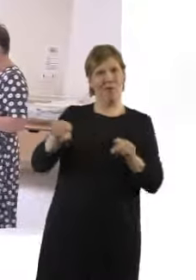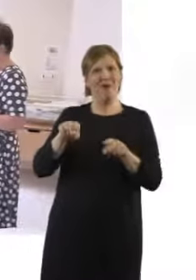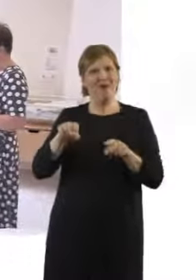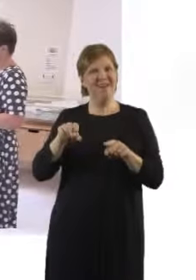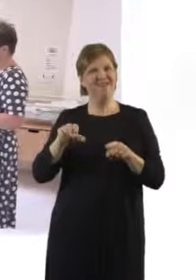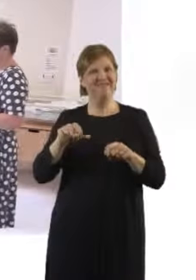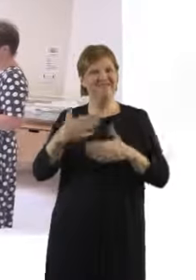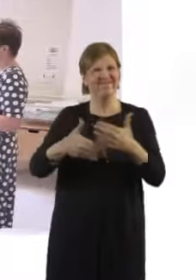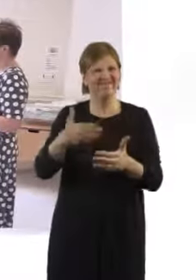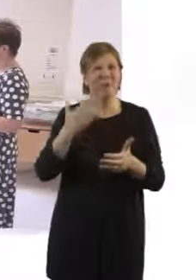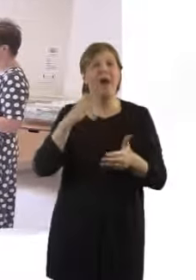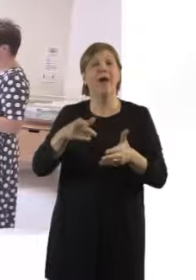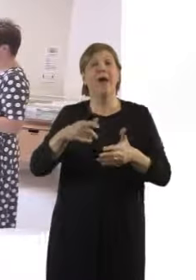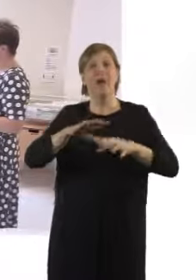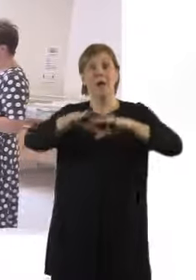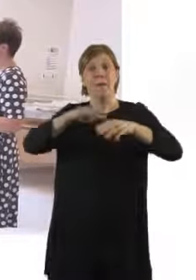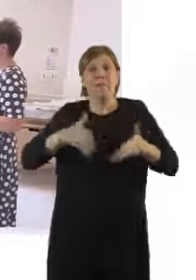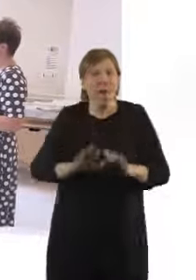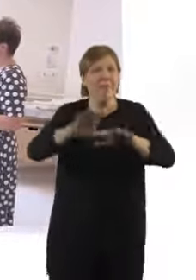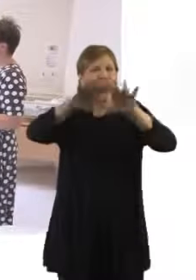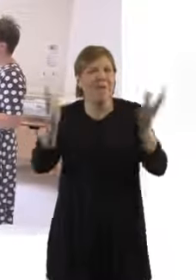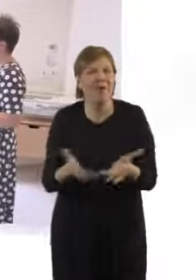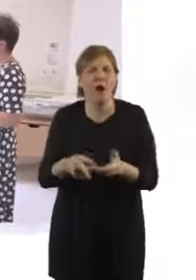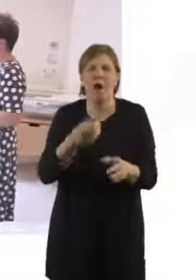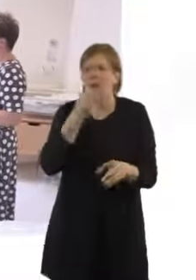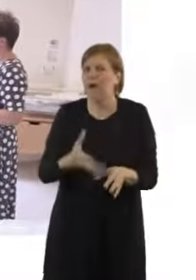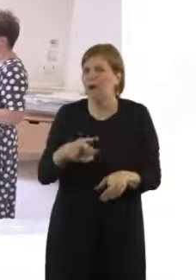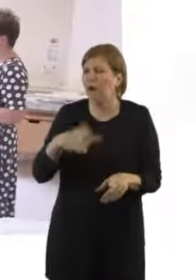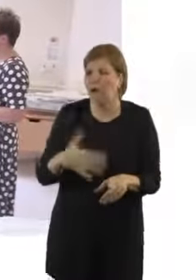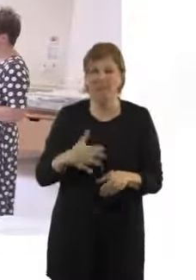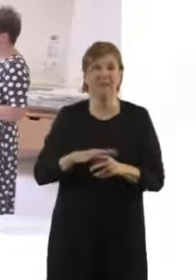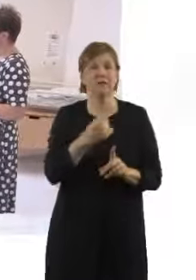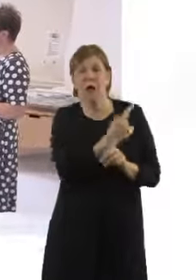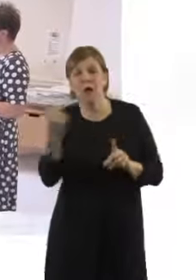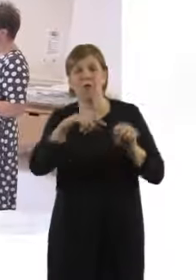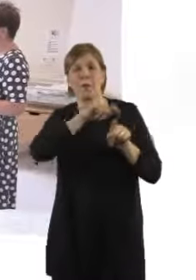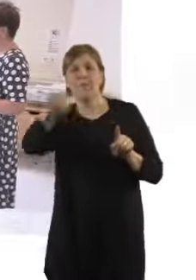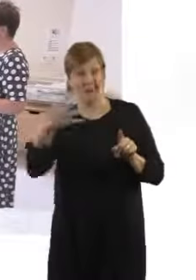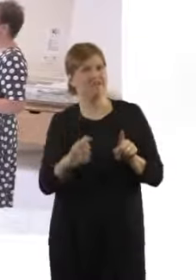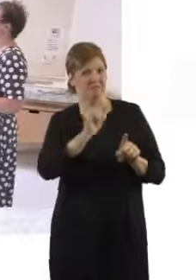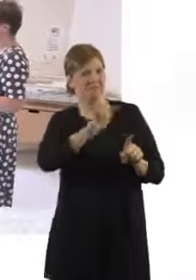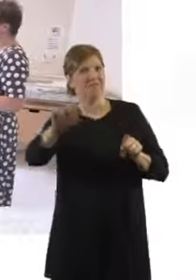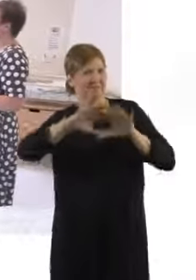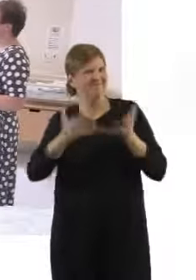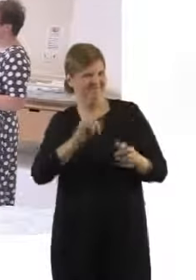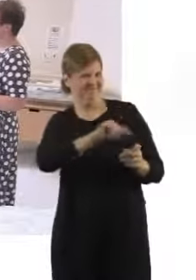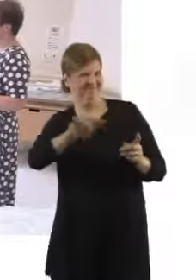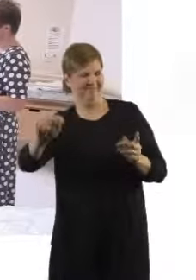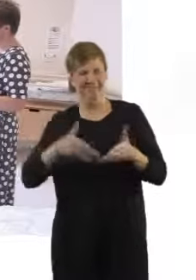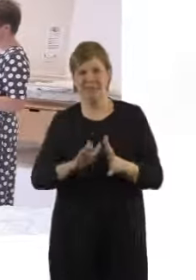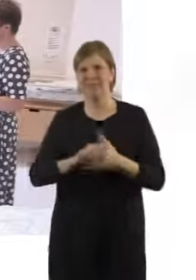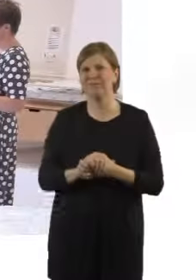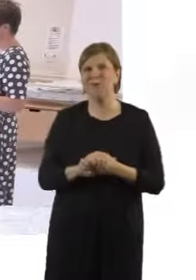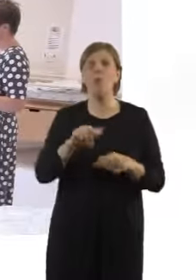fantastic so every room will have a birth ball and we would strongly advise that women do not lie in the bed. Okay we